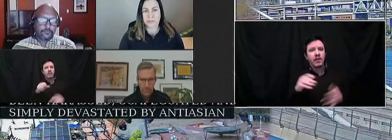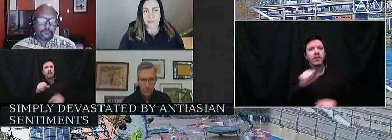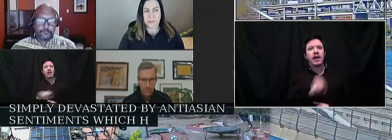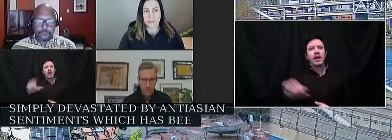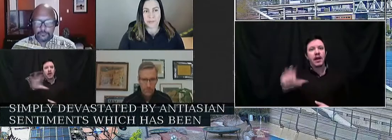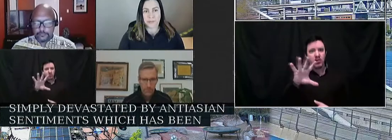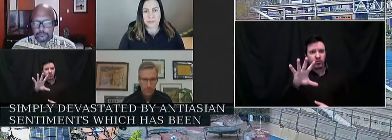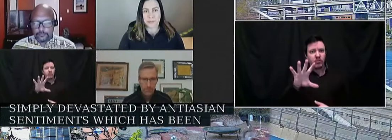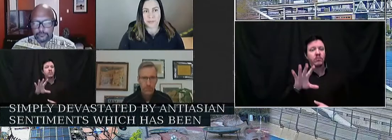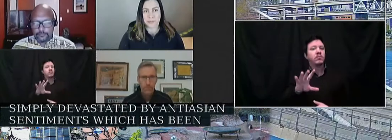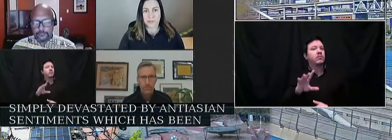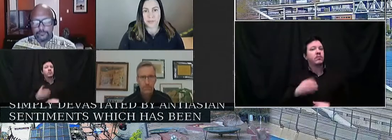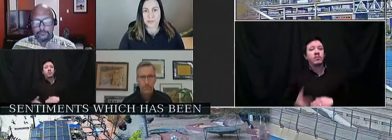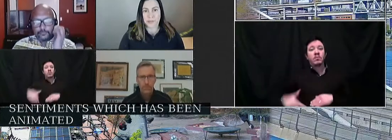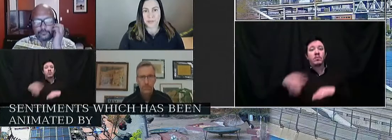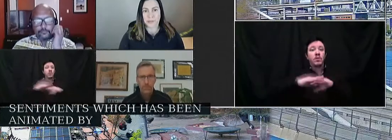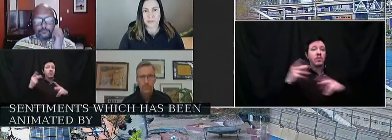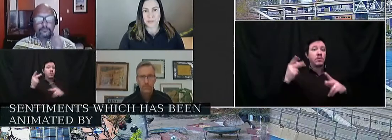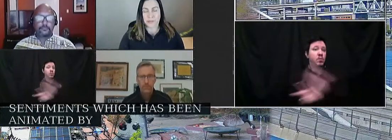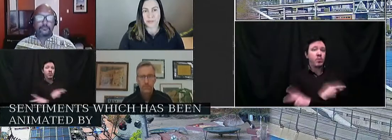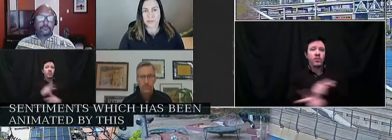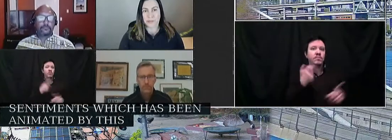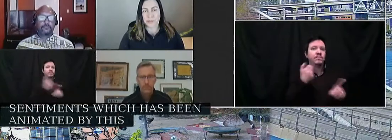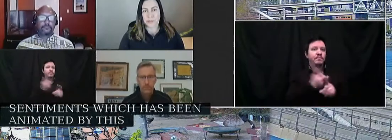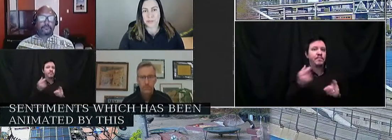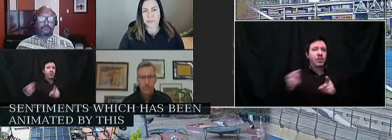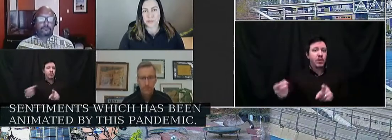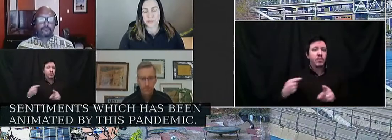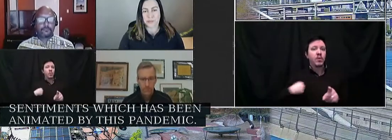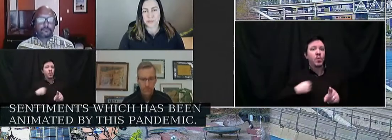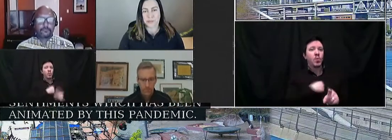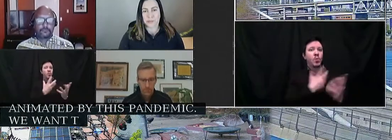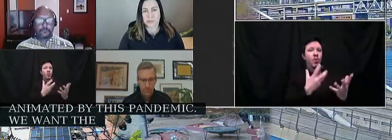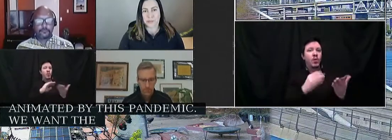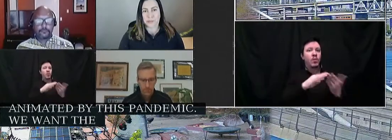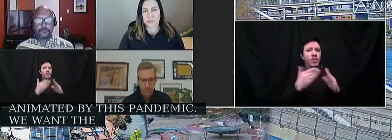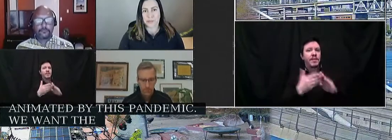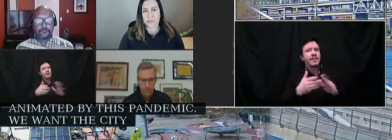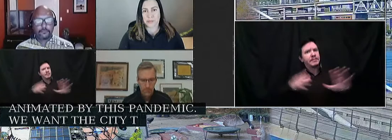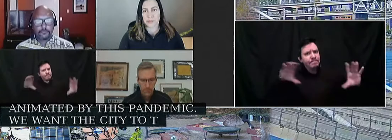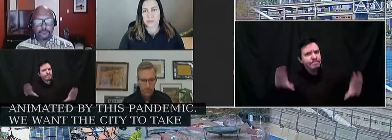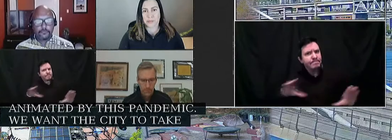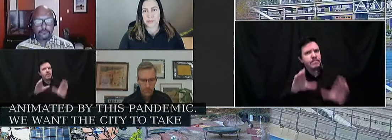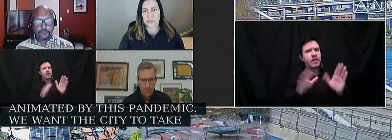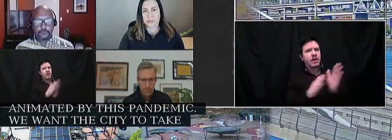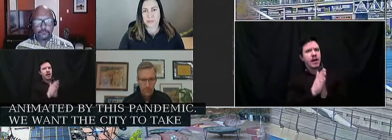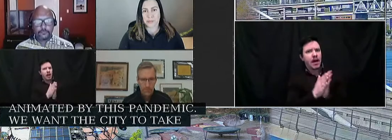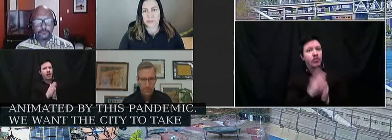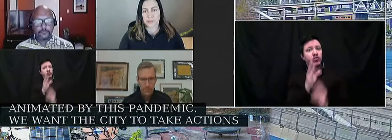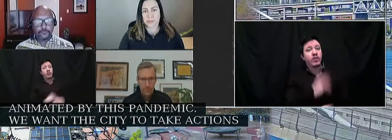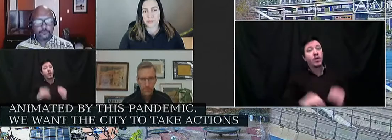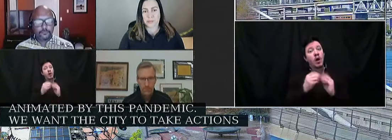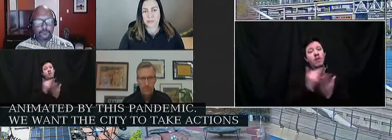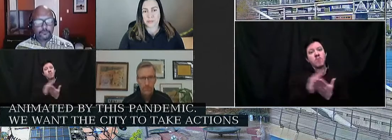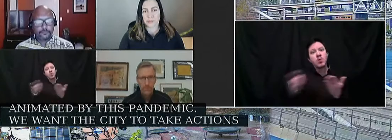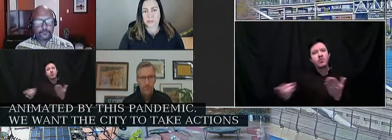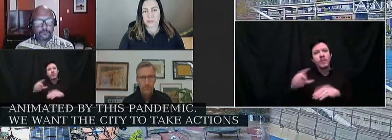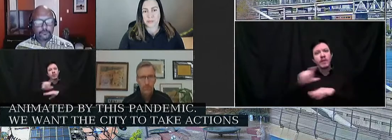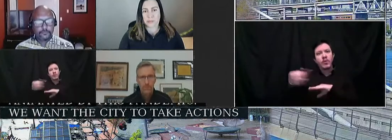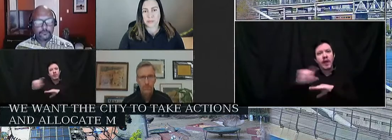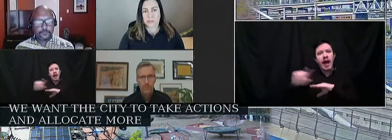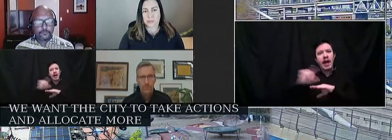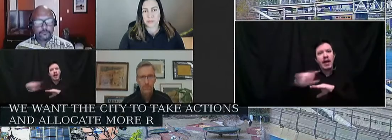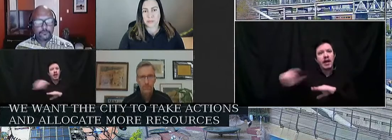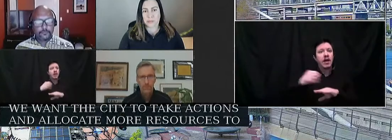this pandemic. We want the city to take actions and allocate more resources to help